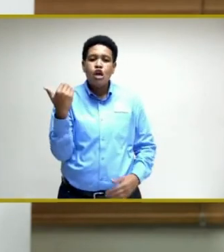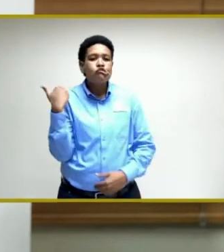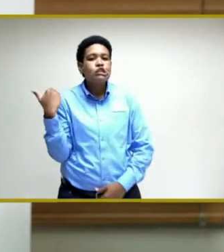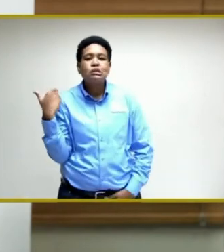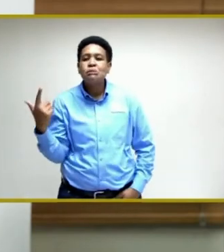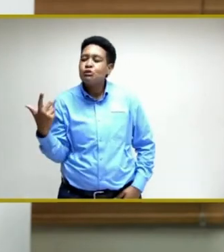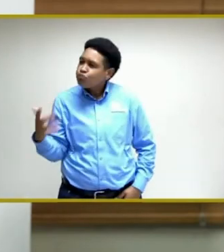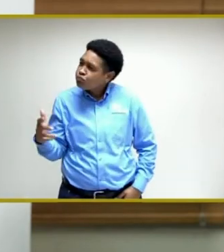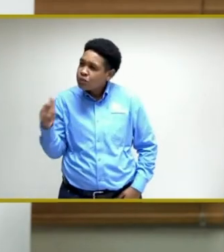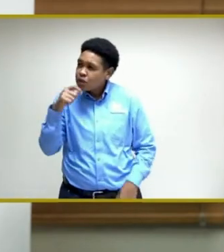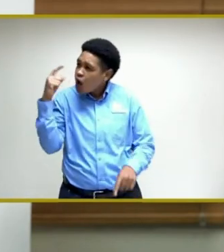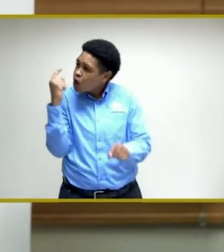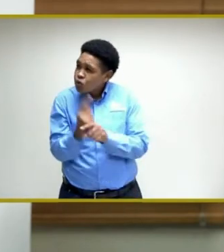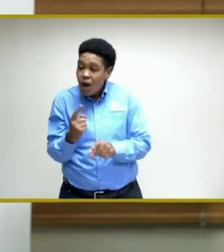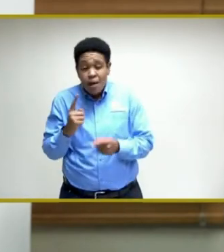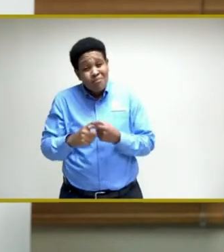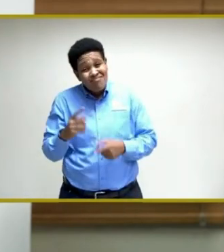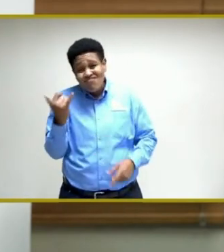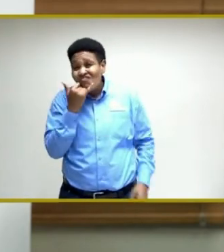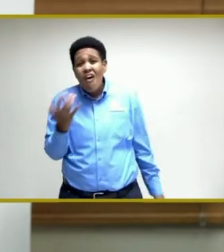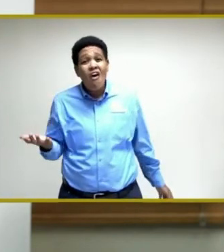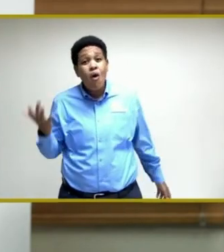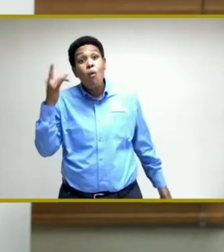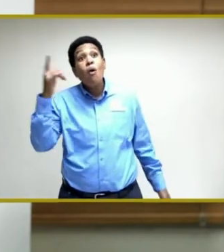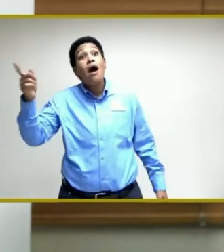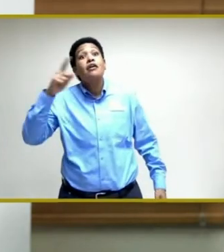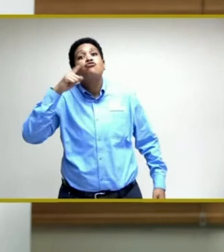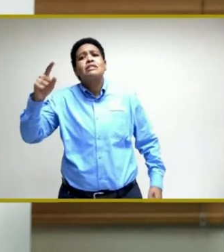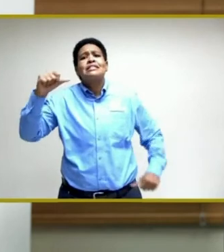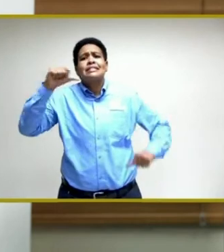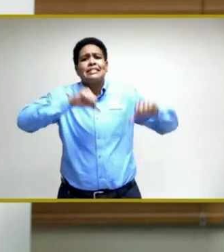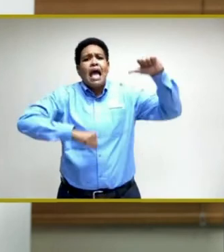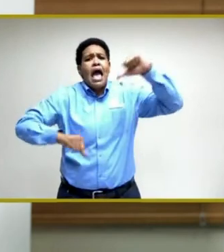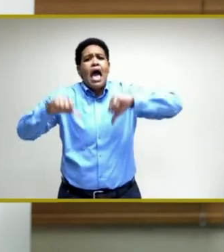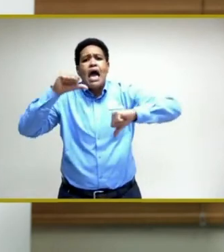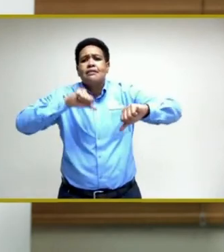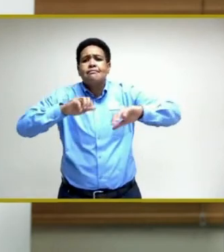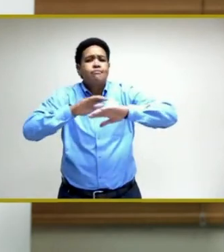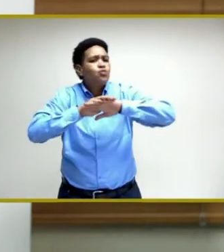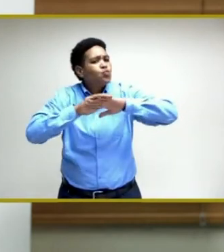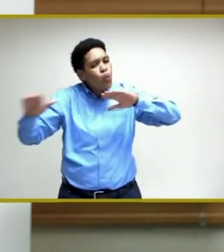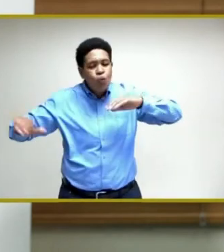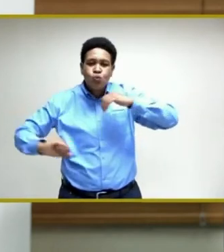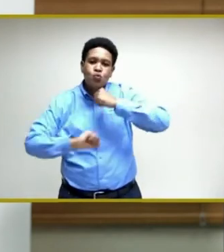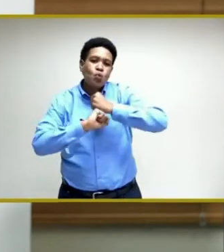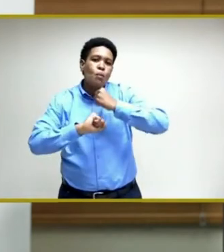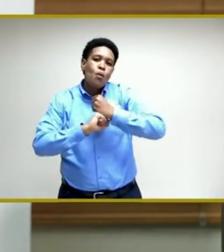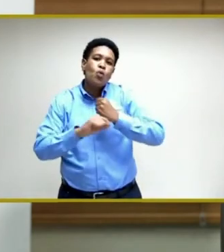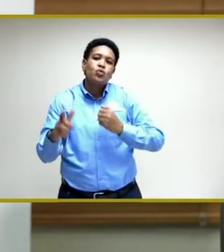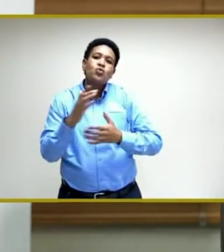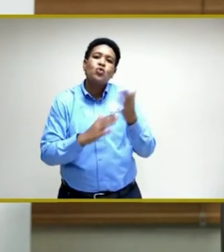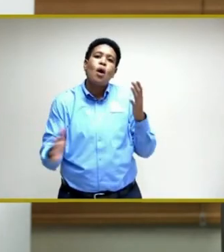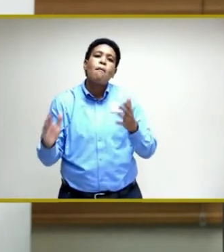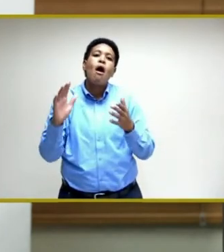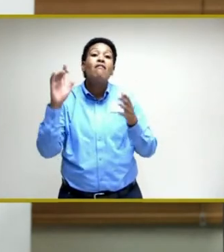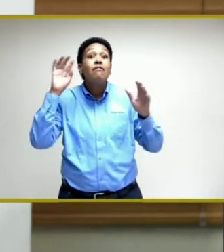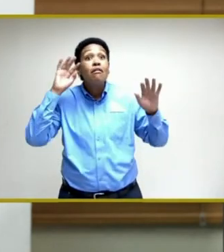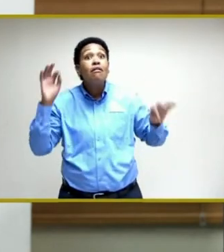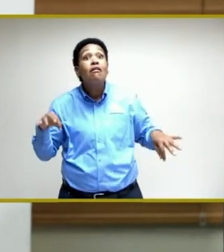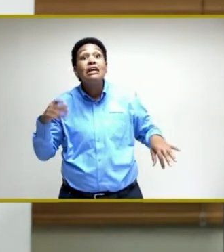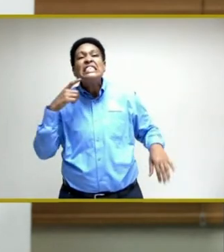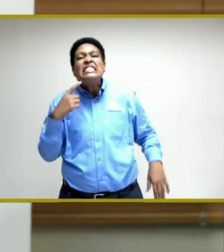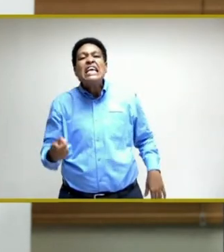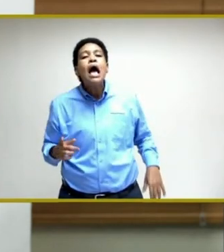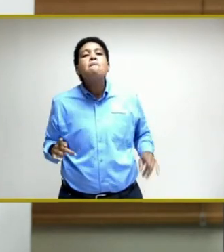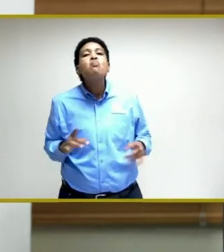and, indeed, mischievous because the science does not support some of the conclusions that